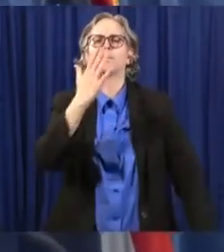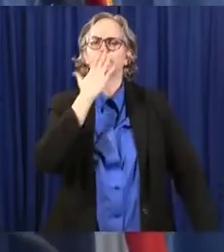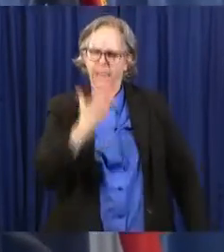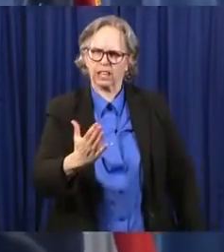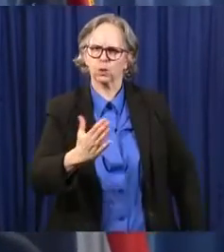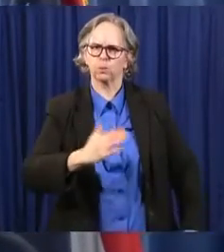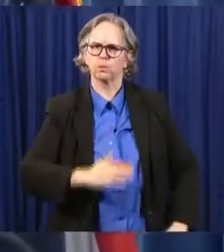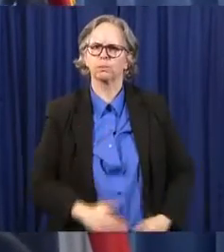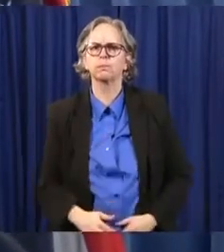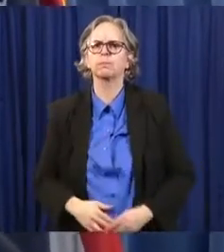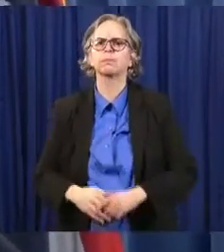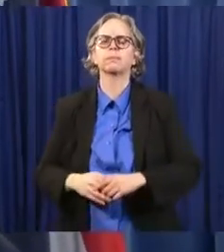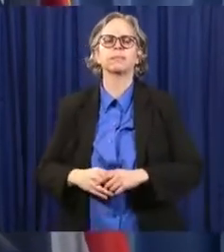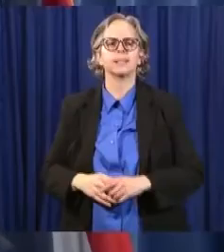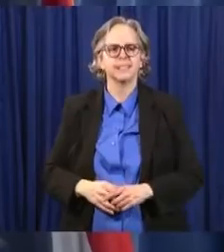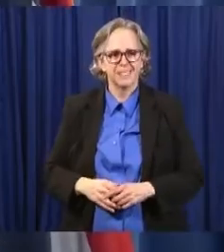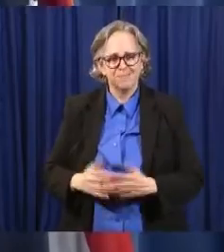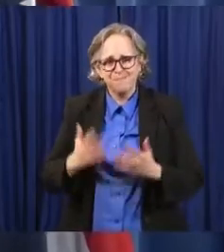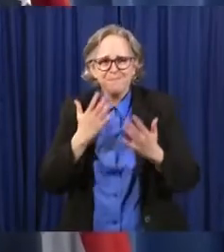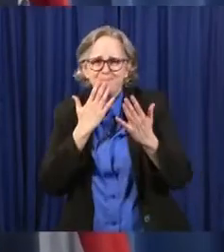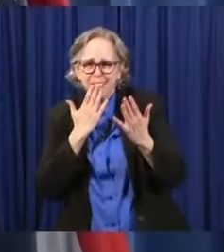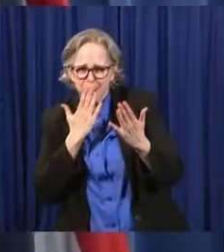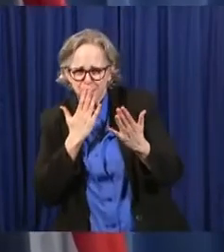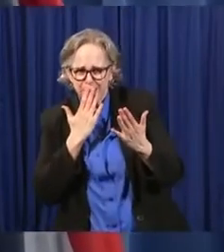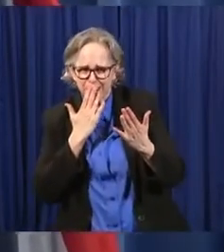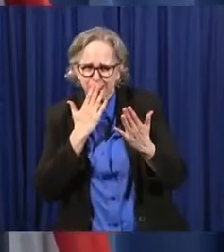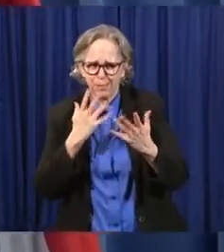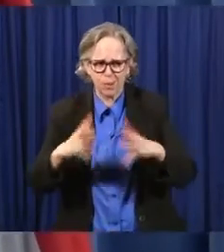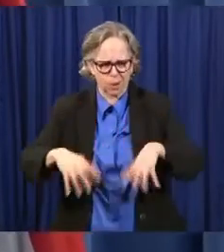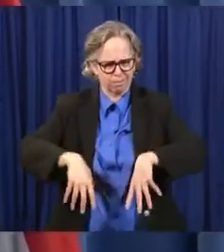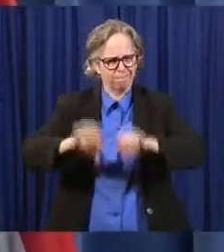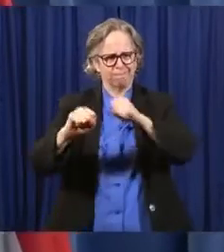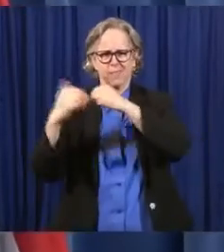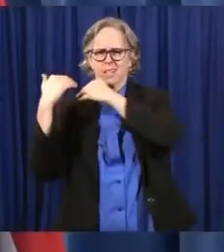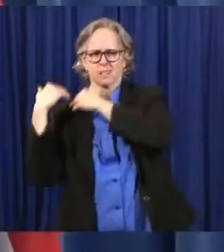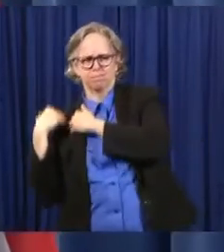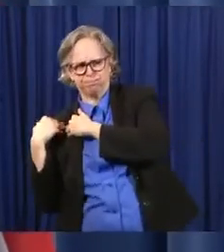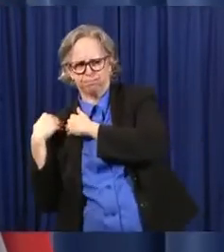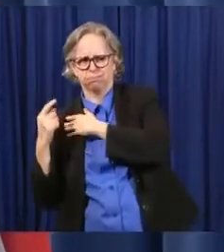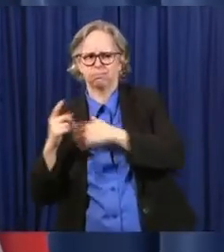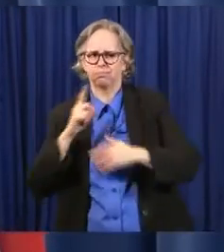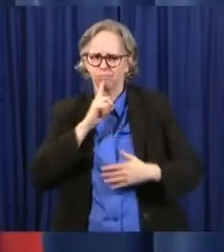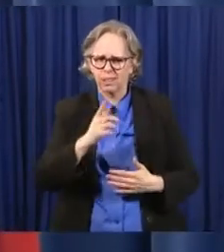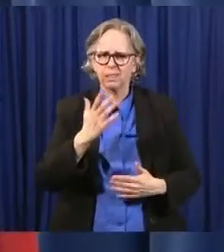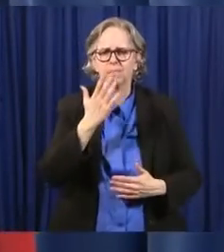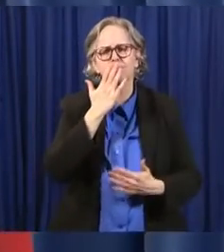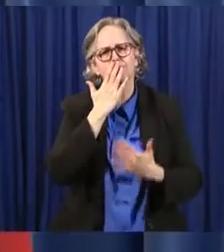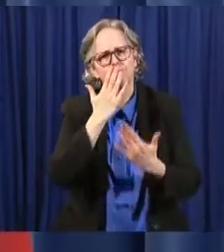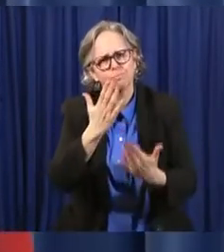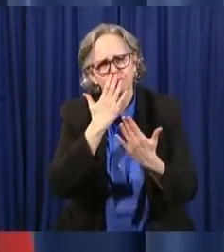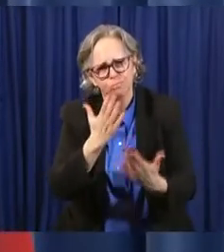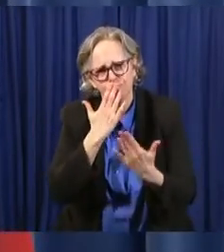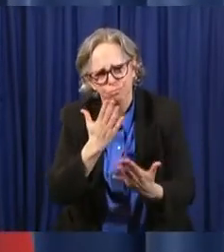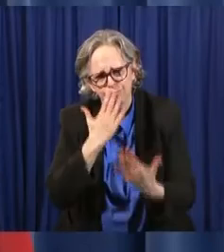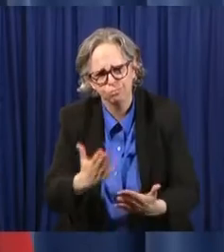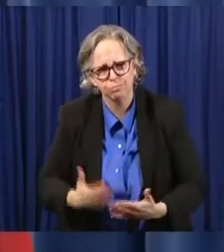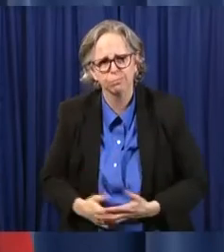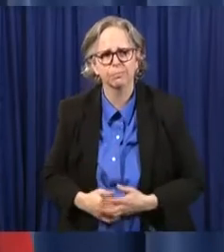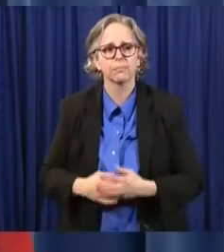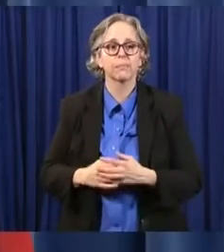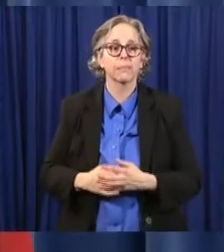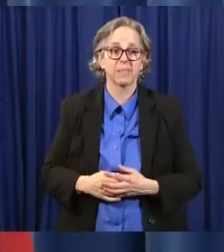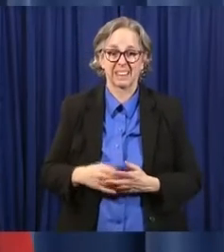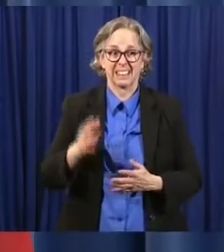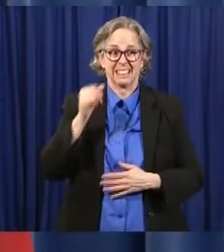much for taking that on. We are very grateful. As we talked about yesterday, the numbers nationwide,